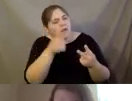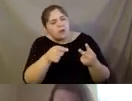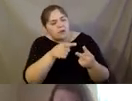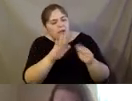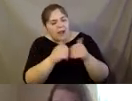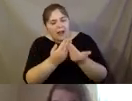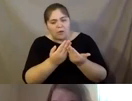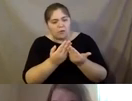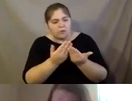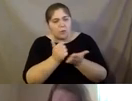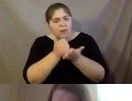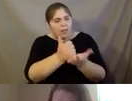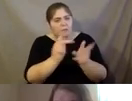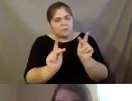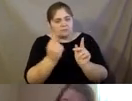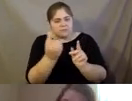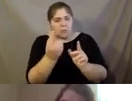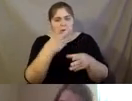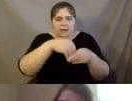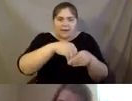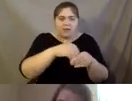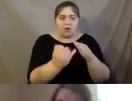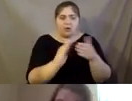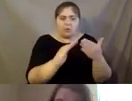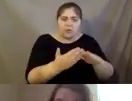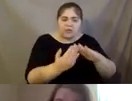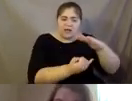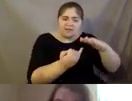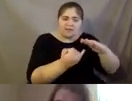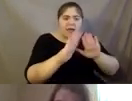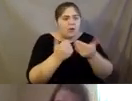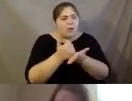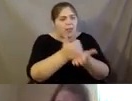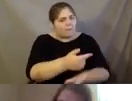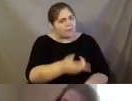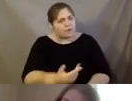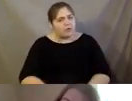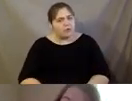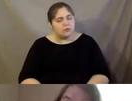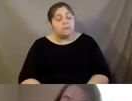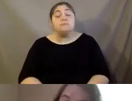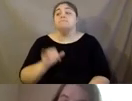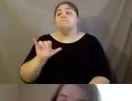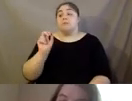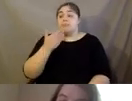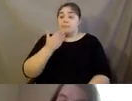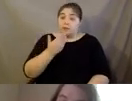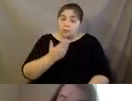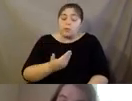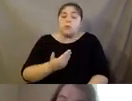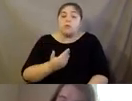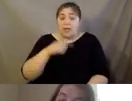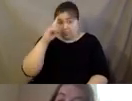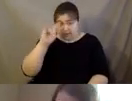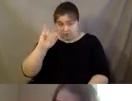who is isolated in our community and get her the help that she needs? Yeah. Thanks, Jenny. So I think Jane,